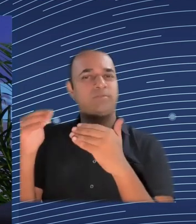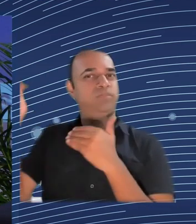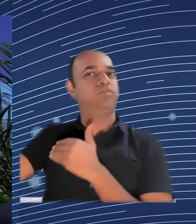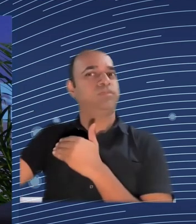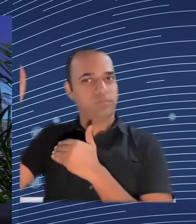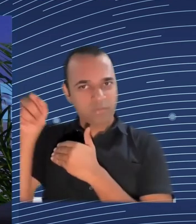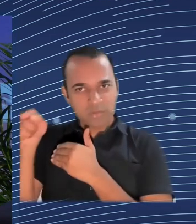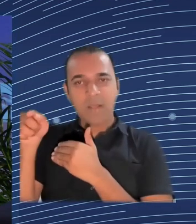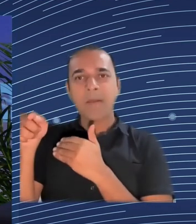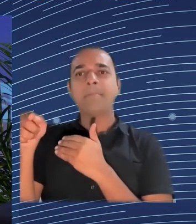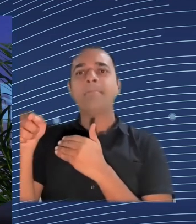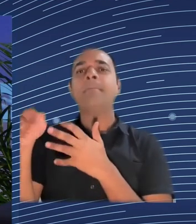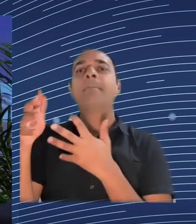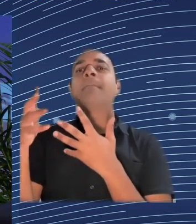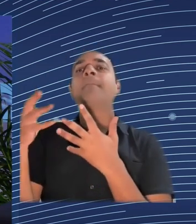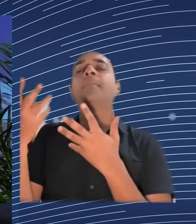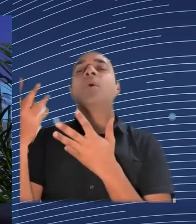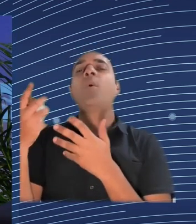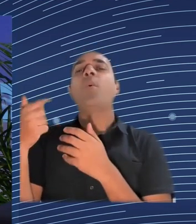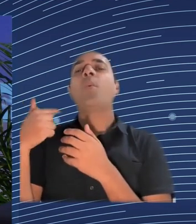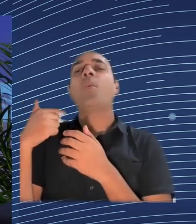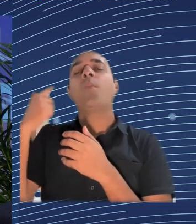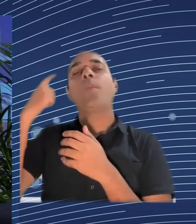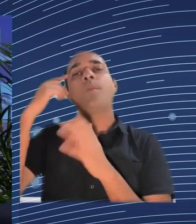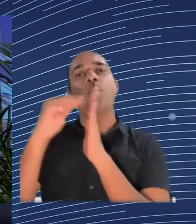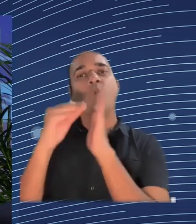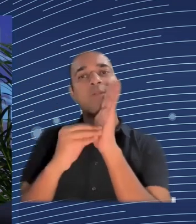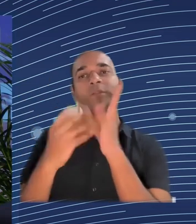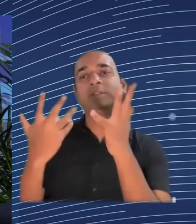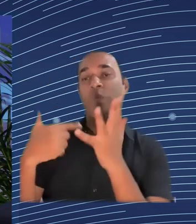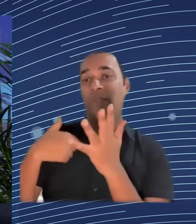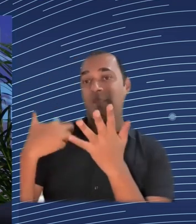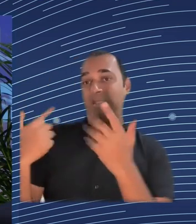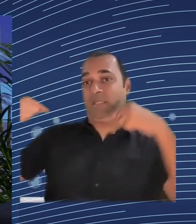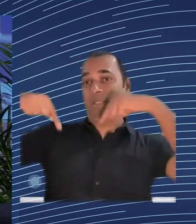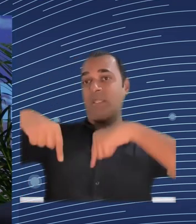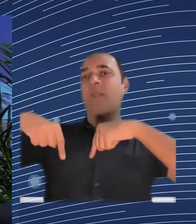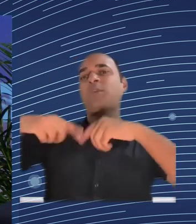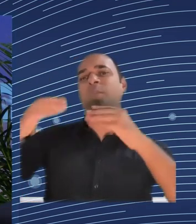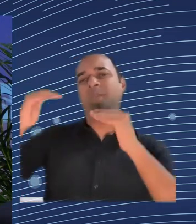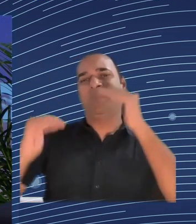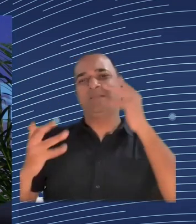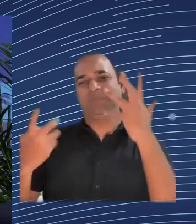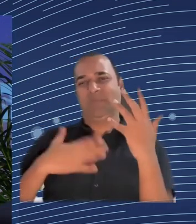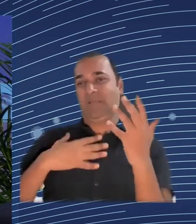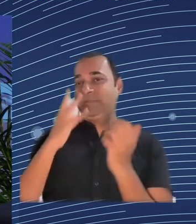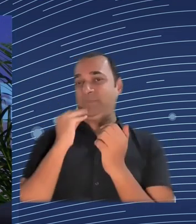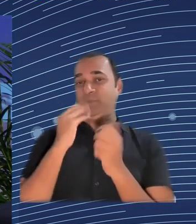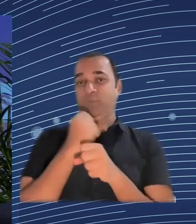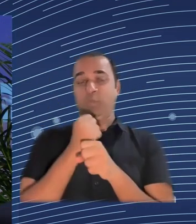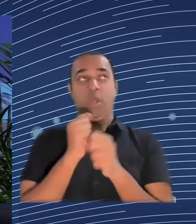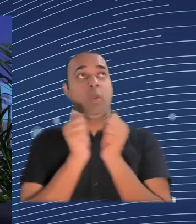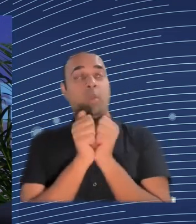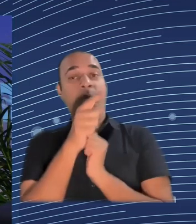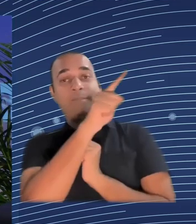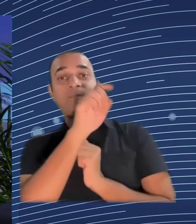agilely, the Ukrainian refugee crisis, the energy crisis, the, you know, we had anti-poverty measures that